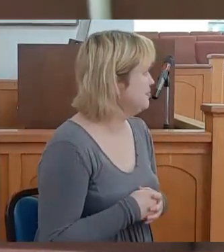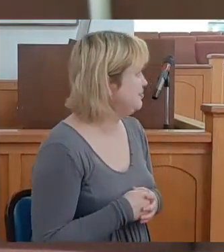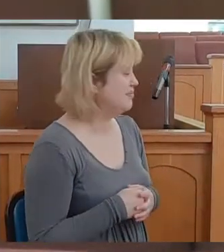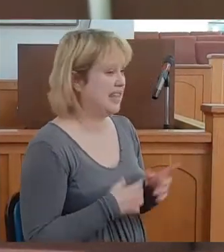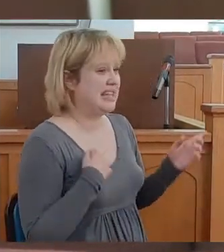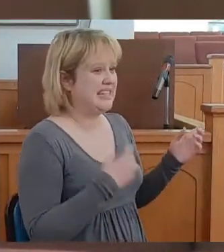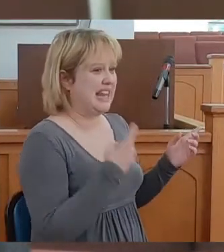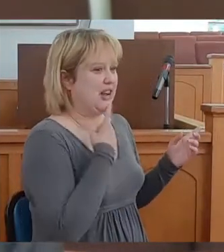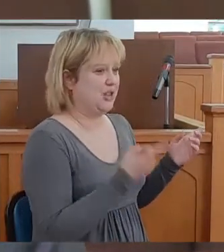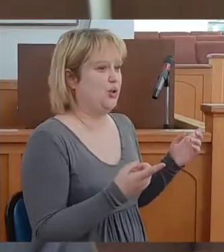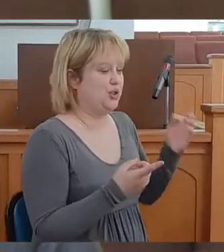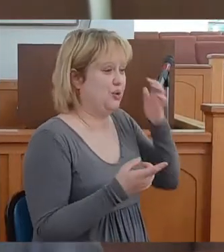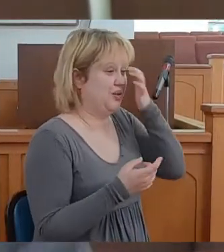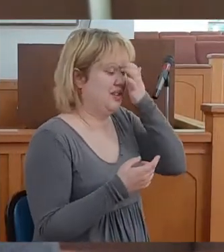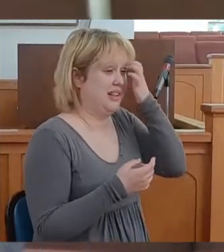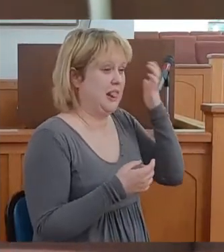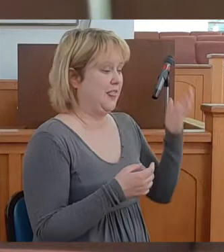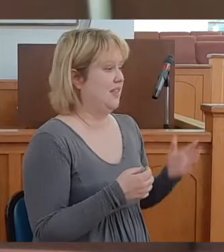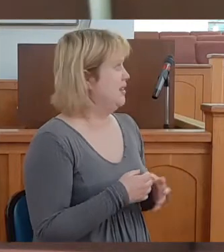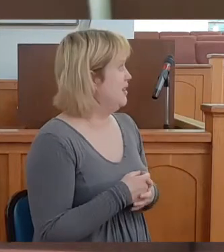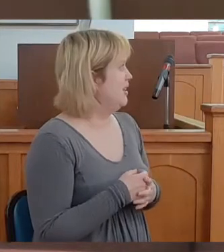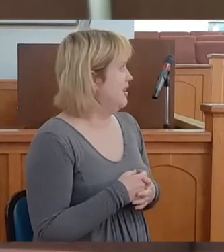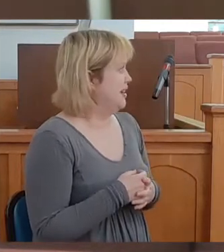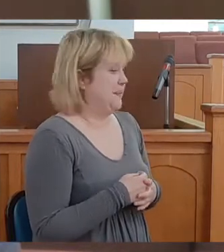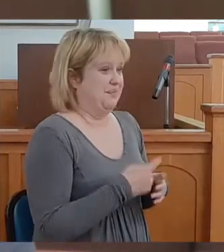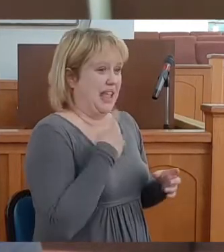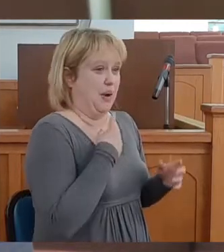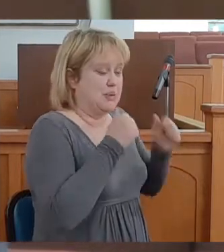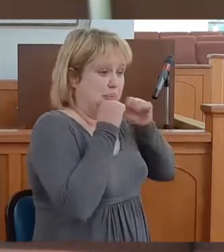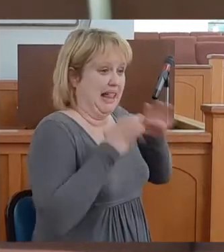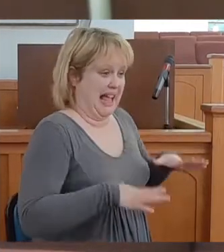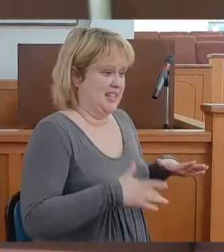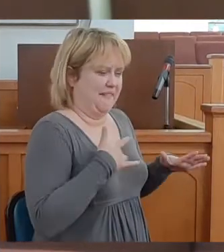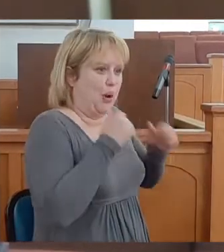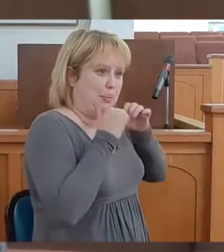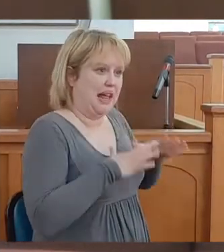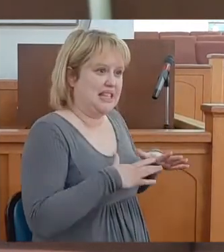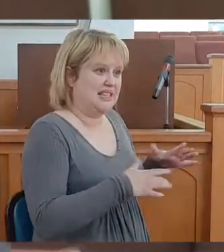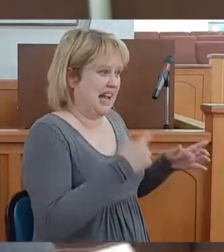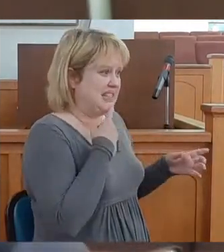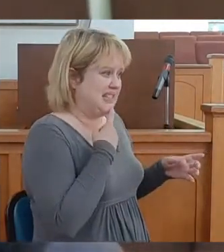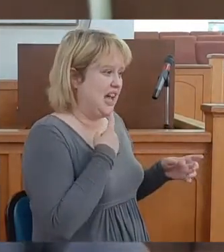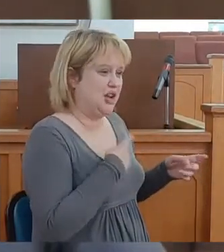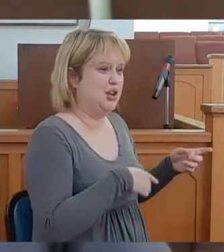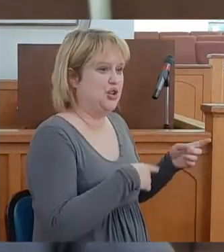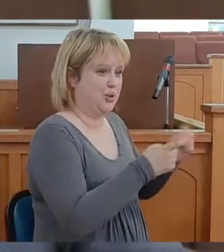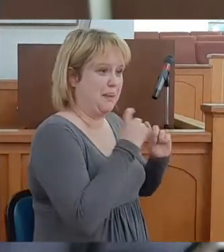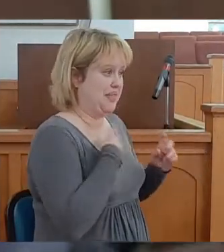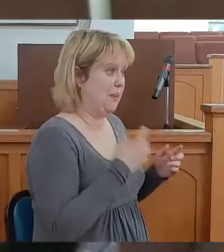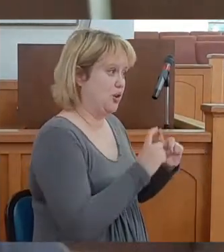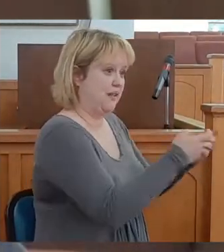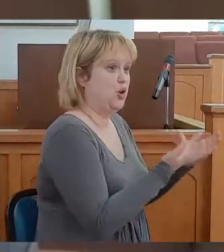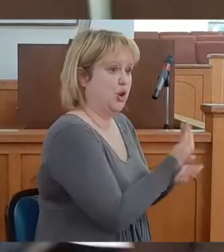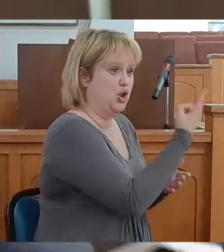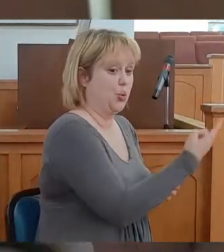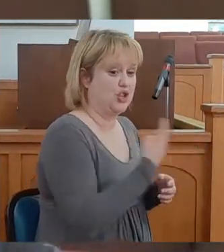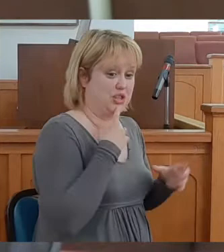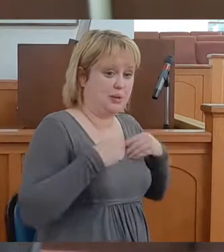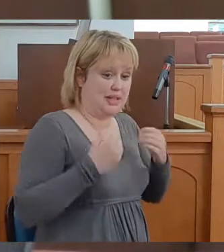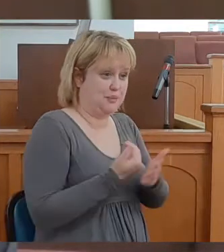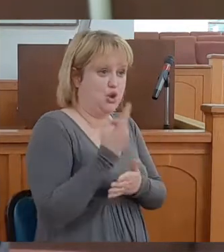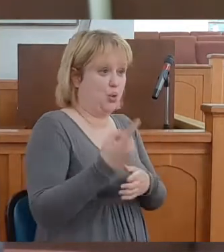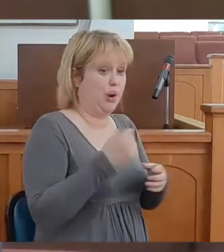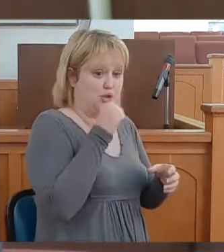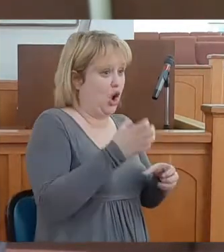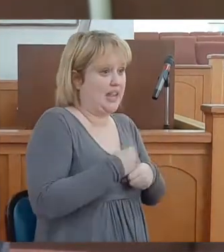I tell you, I was blessed. I said, you give me that in here. I'm gonna give you a new one. She said, I take a new one, but